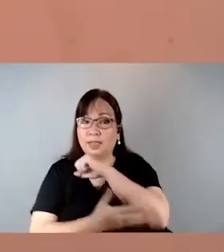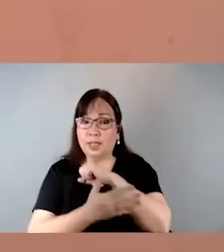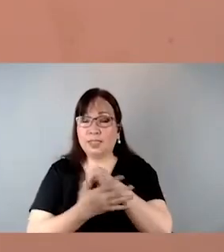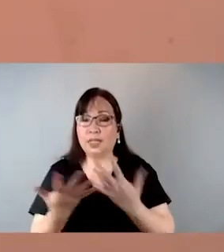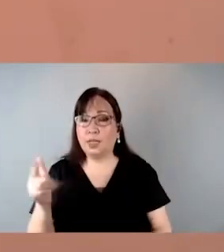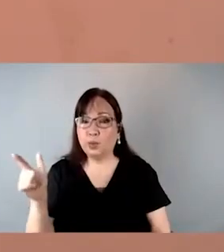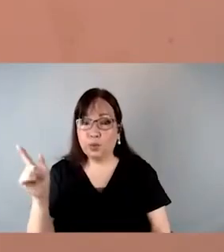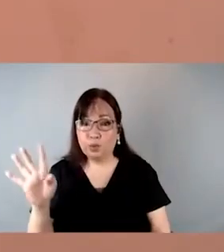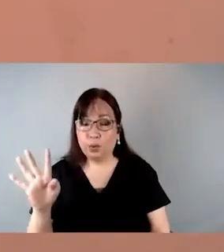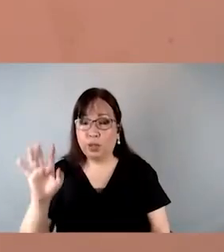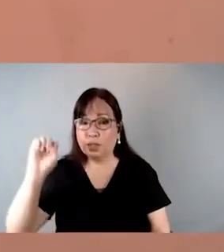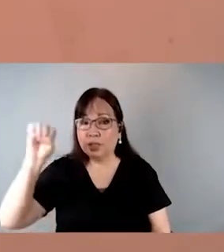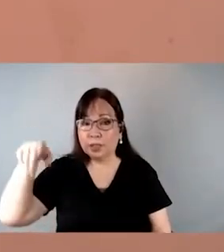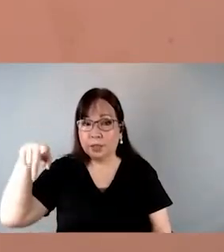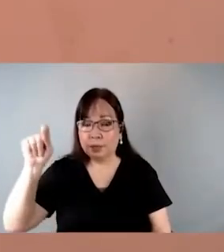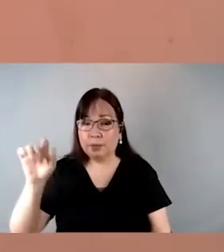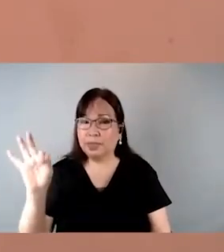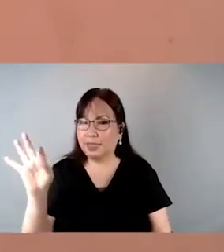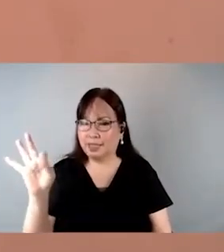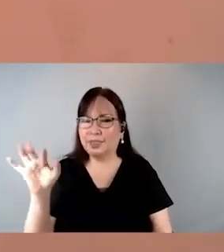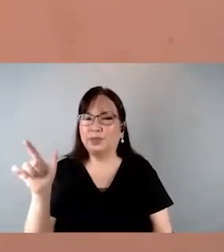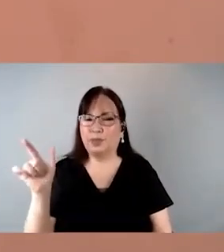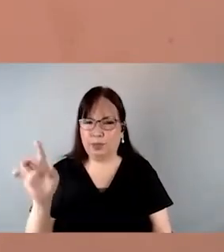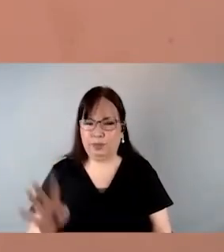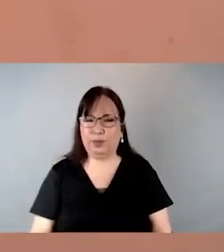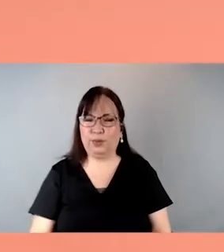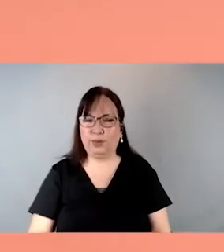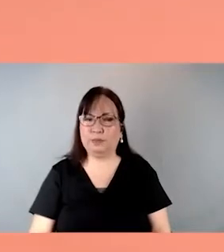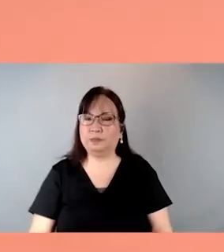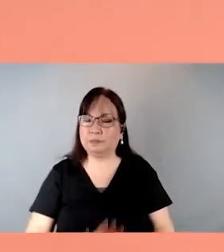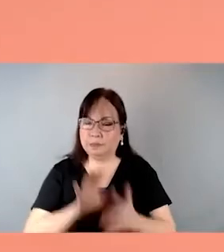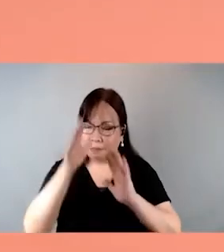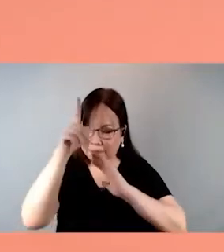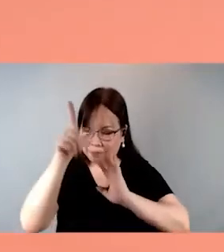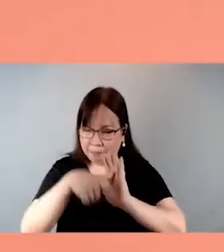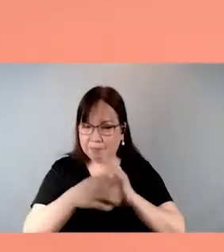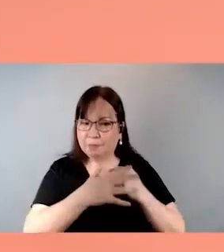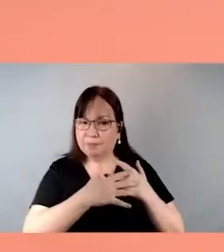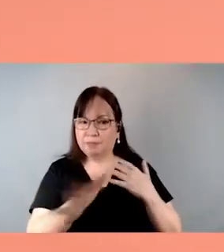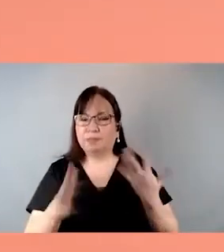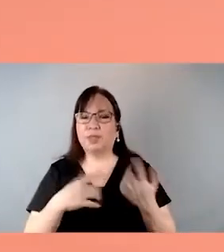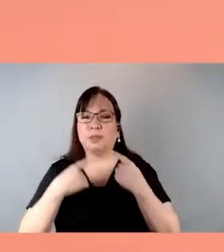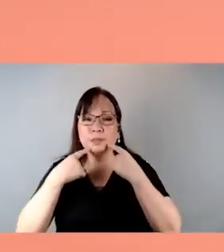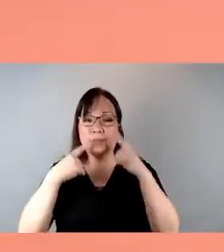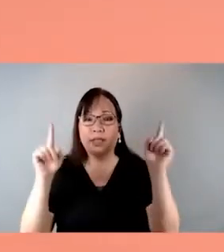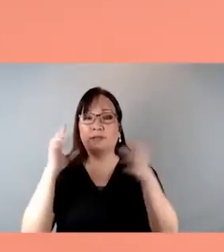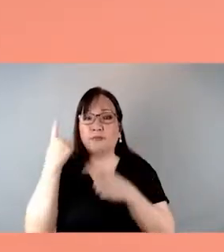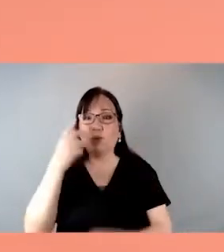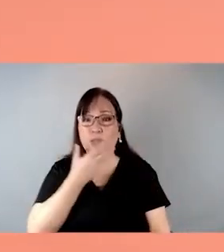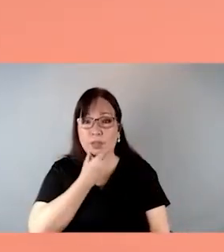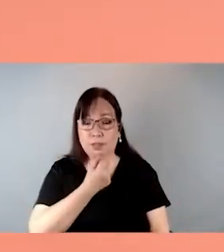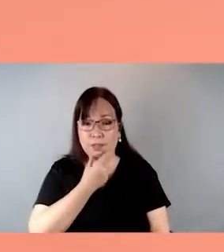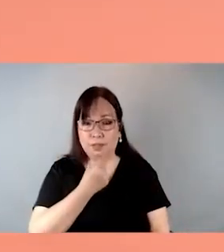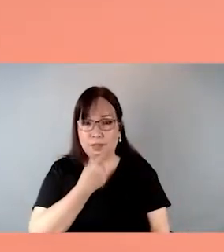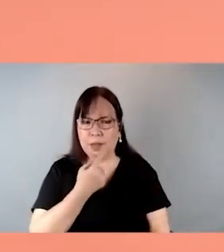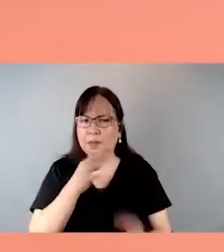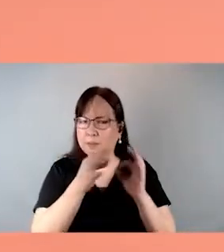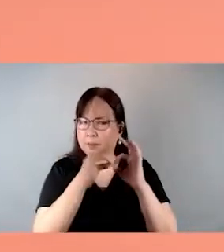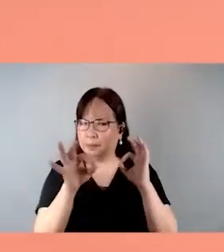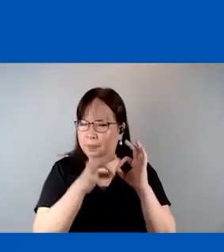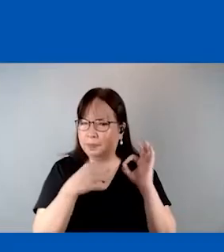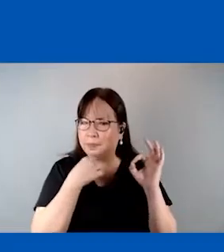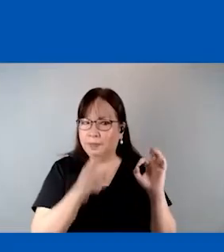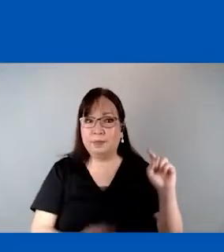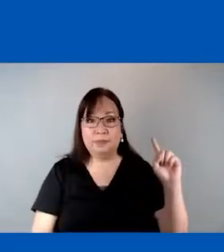on the 24th of September, 1924. This came to be known as the Declaration of Geneva, which